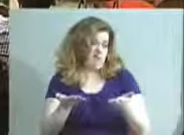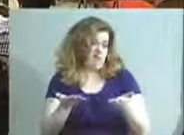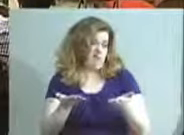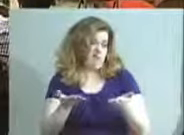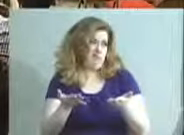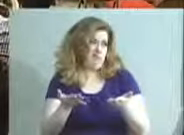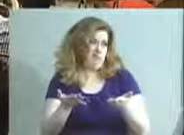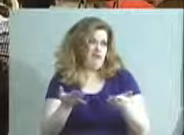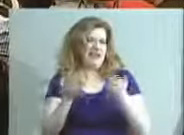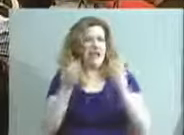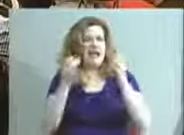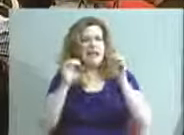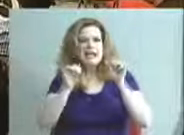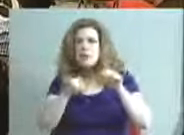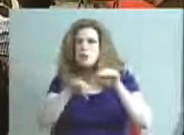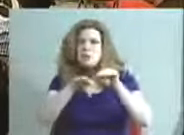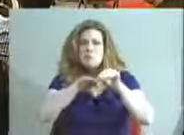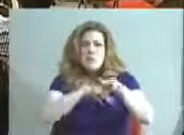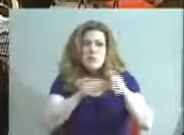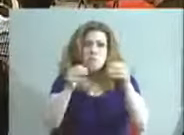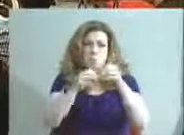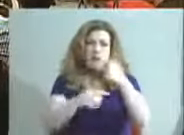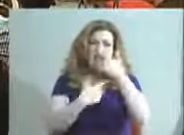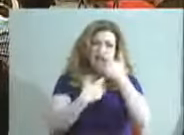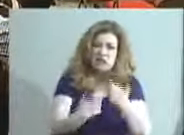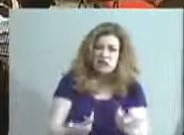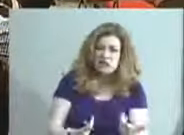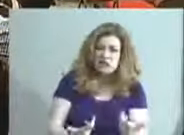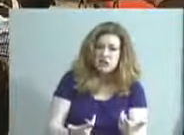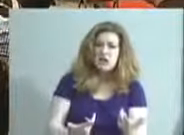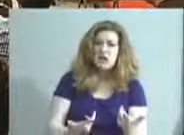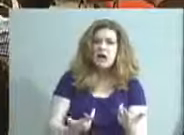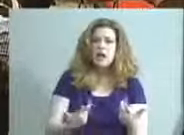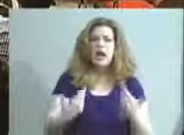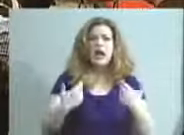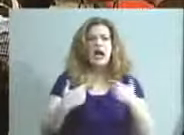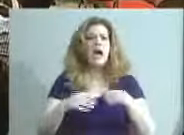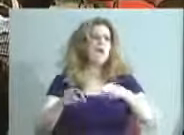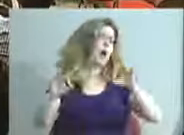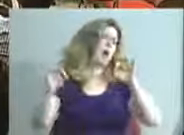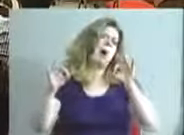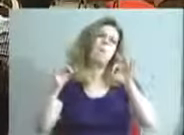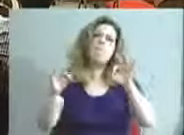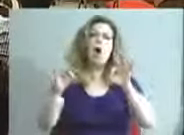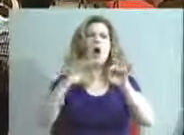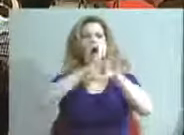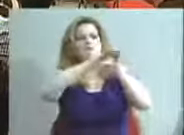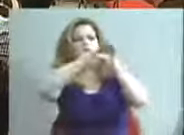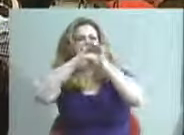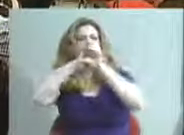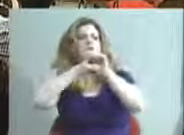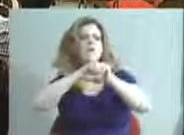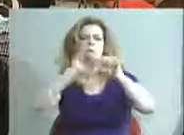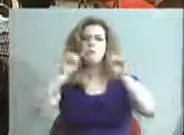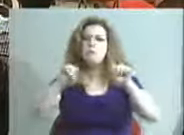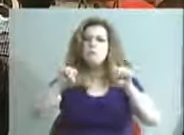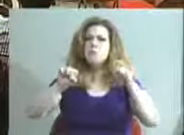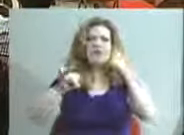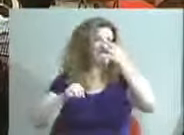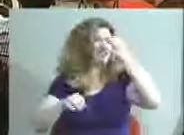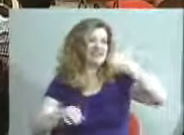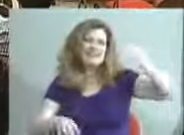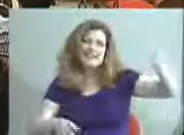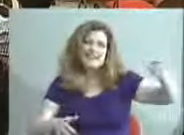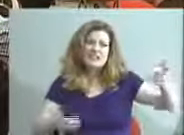can't you make that more interesting? You know, we have this great video production capability right next door.